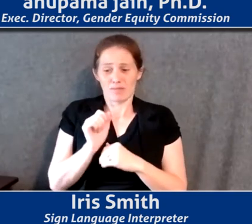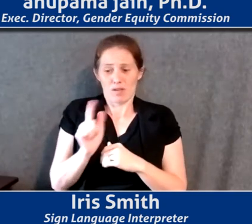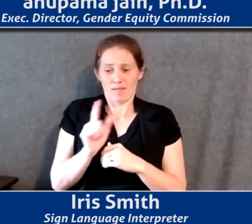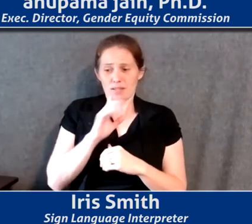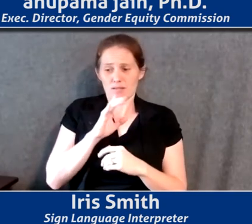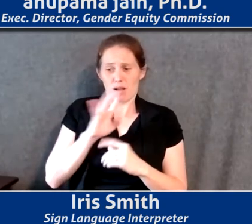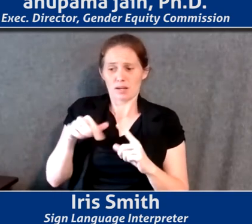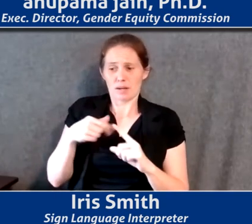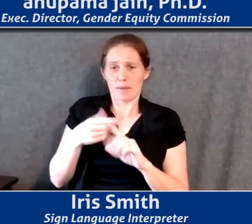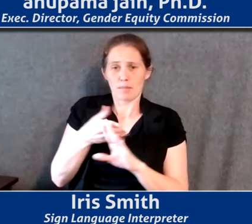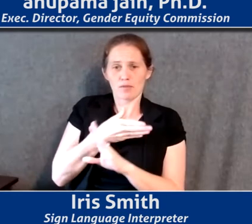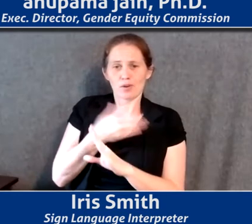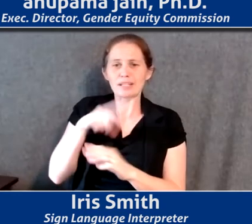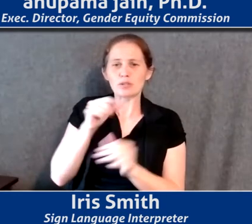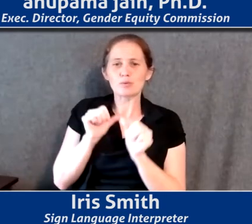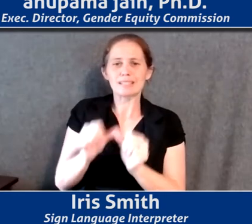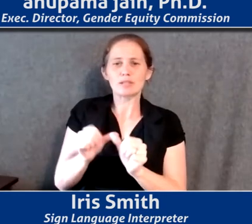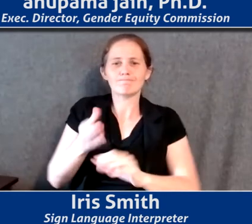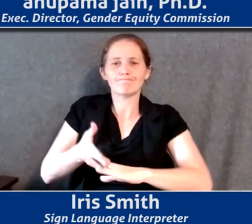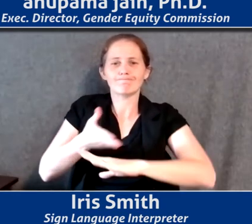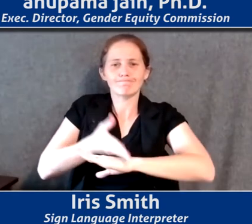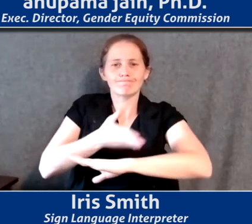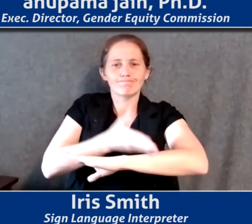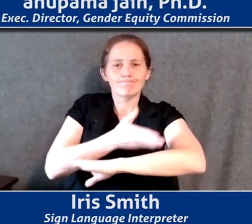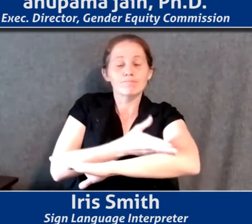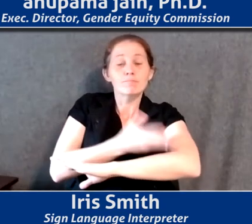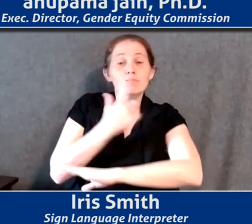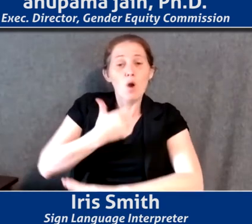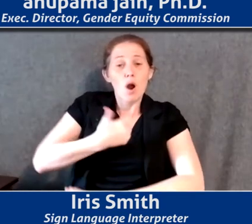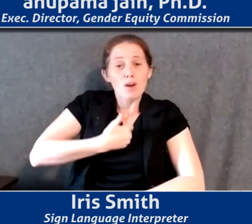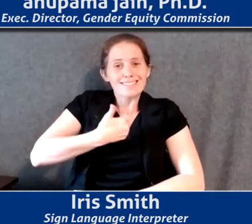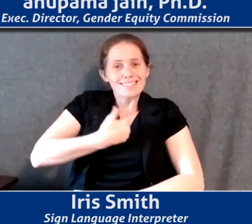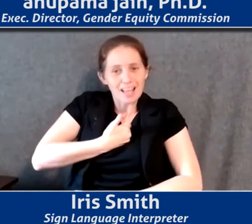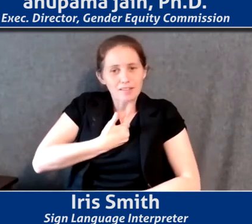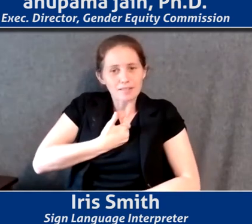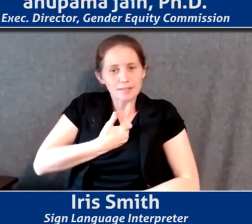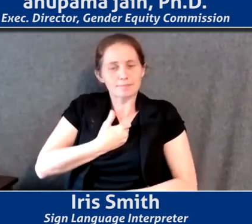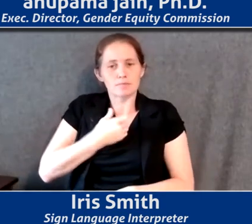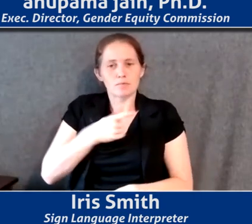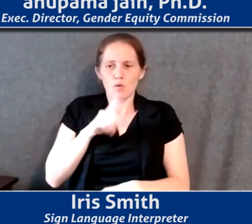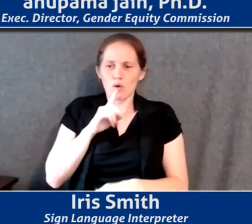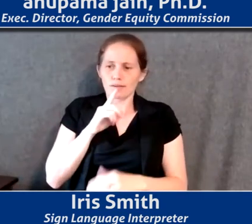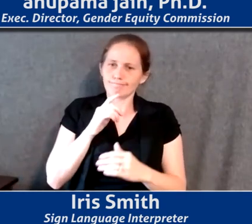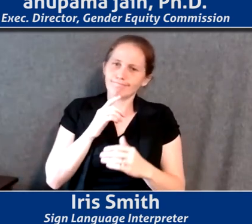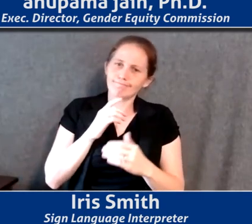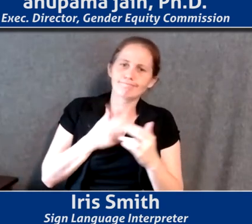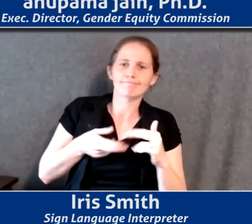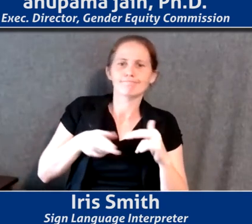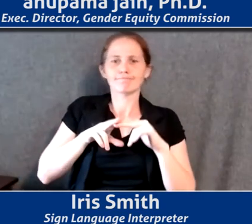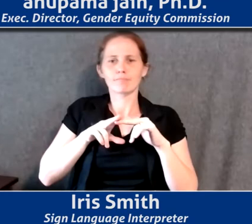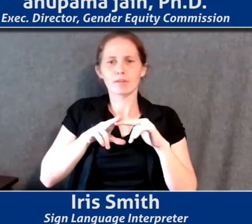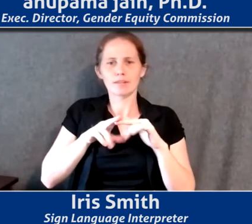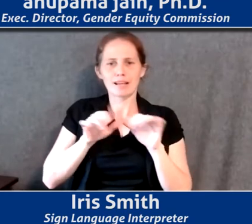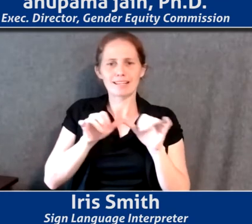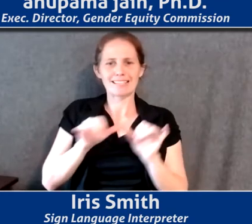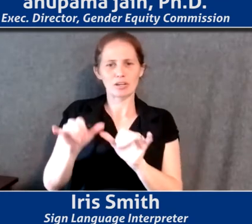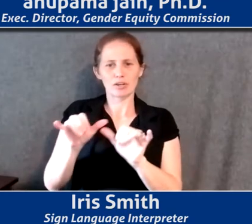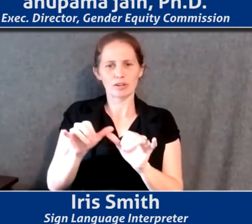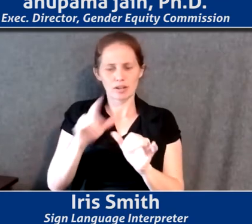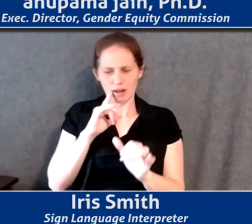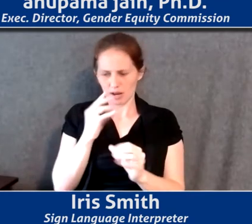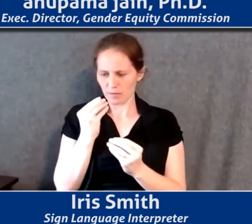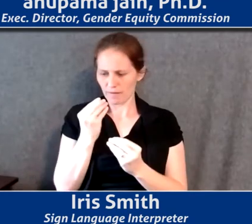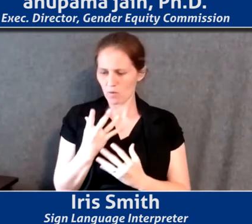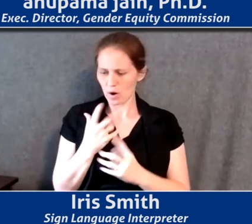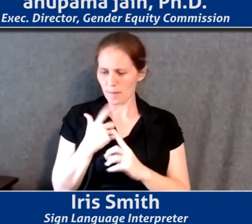we need to keep doing better to hold ourselves to a standard of being informed by those